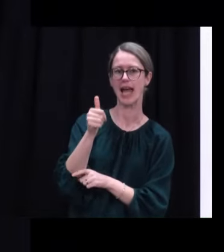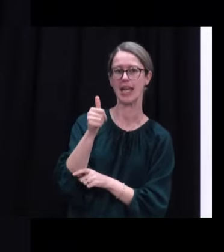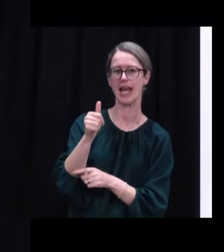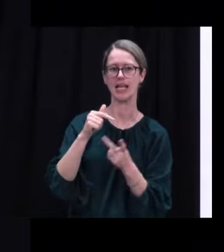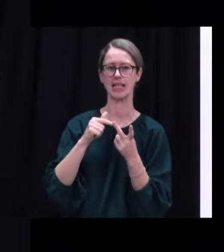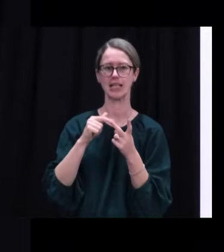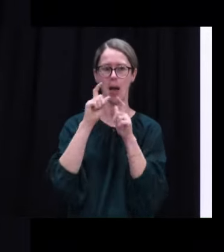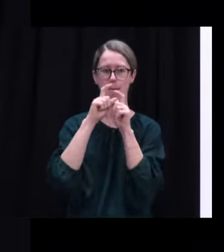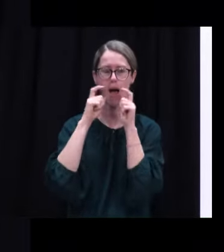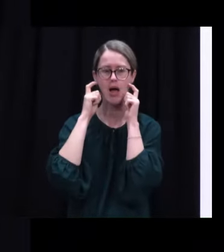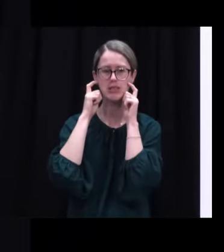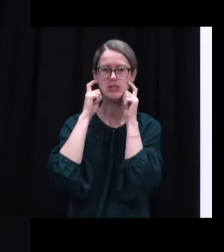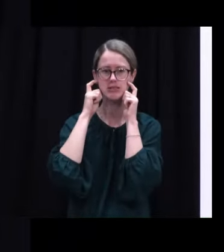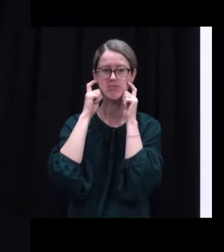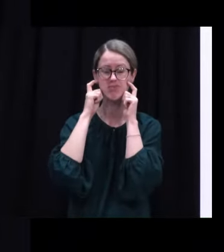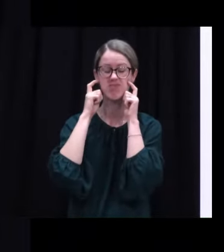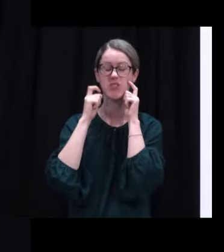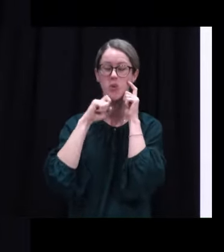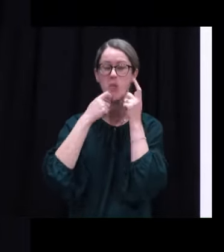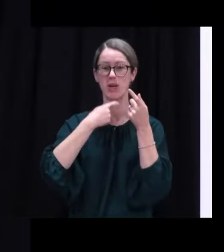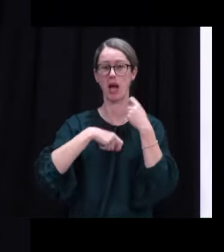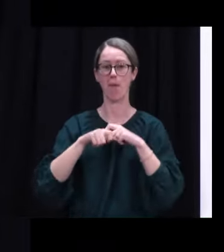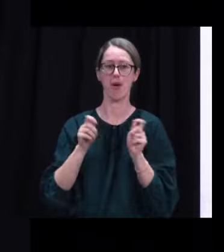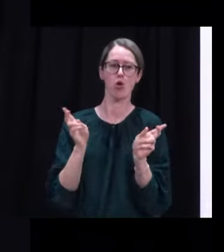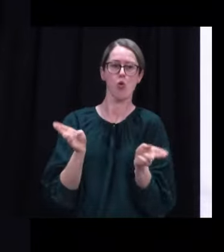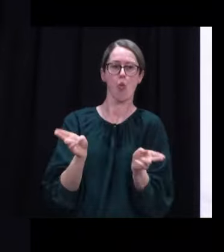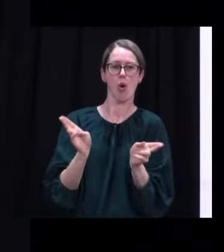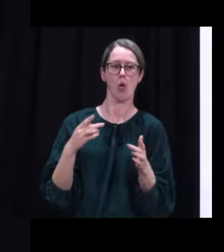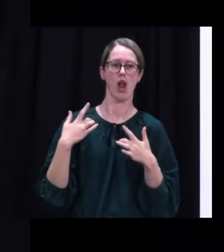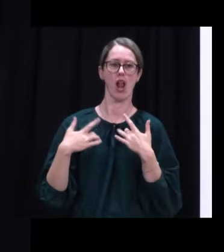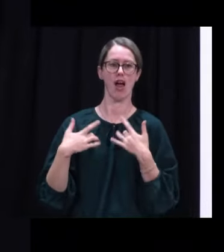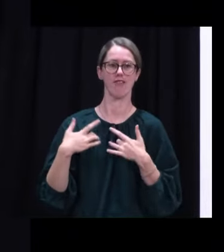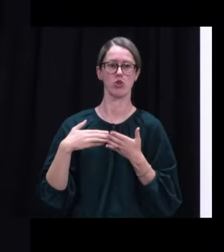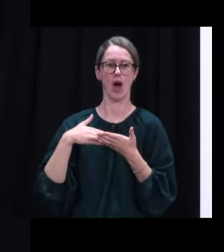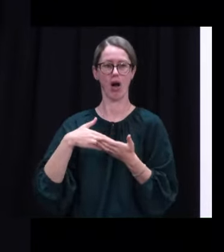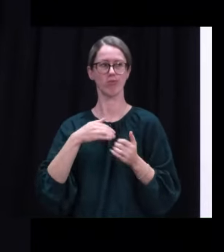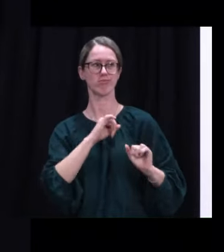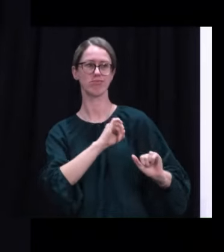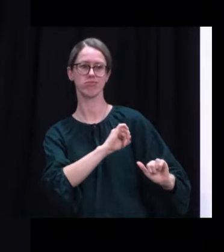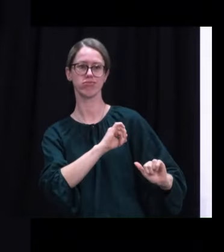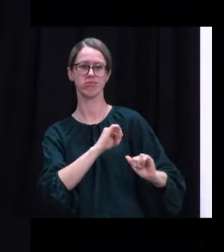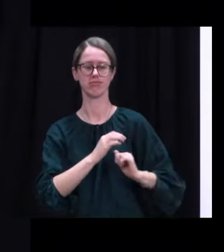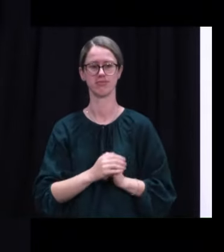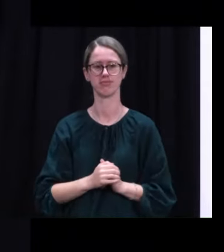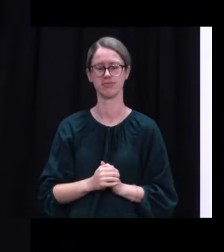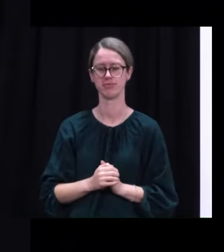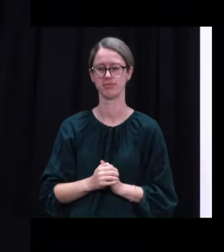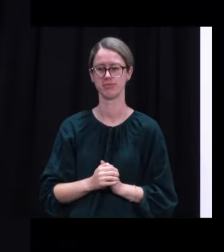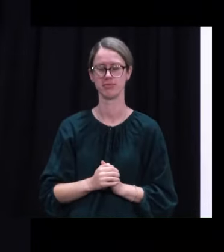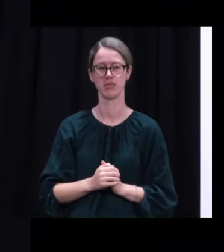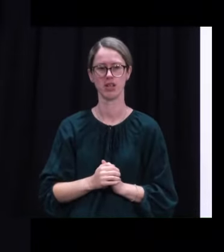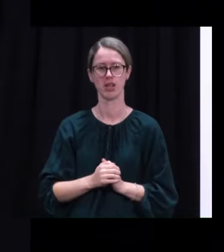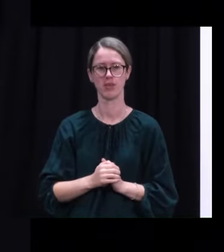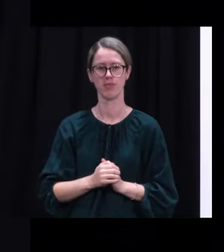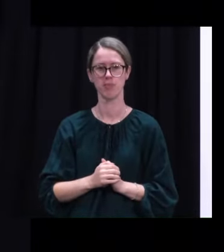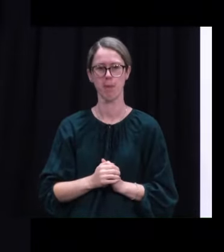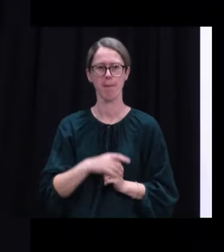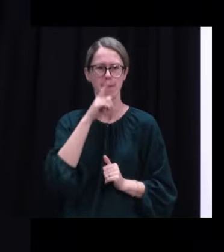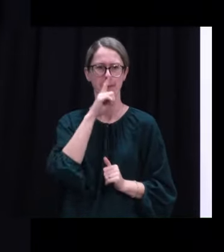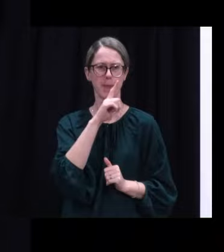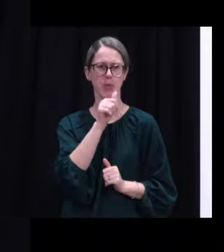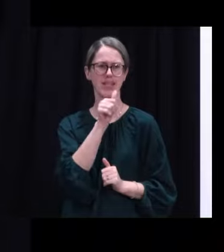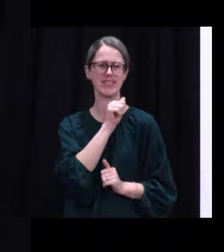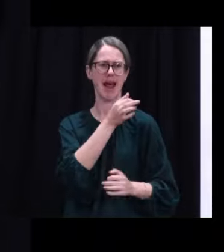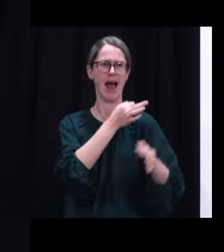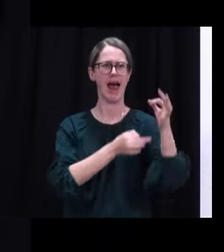masks will be some of the ways that we can continue to keep the virus at bay. I wanted to touch on a few of the common questions